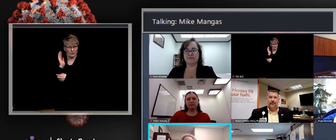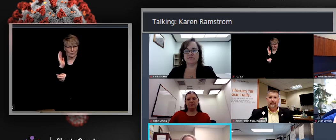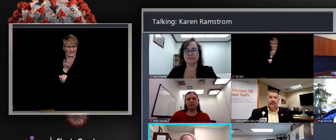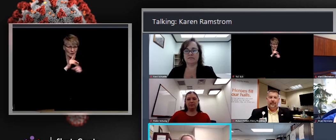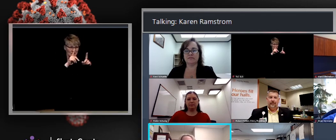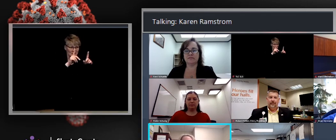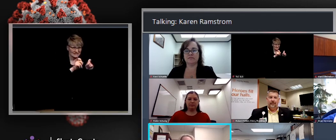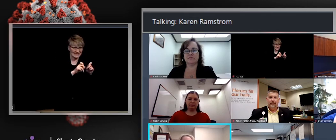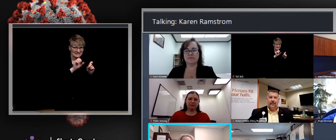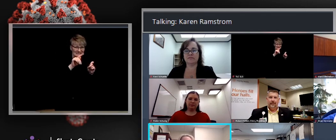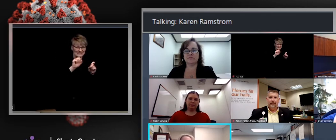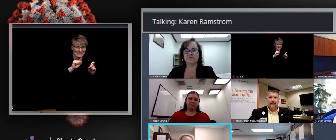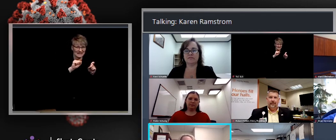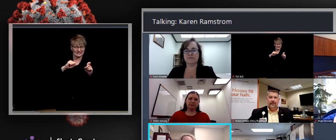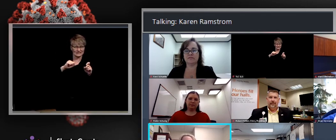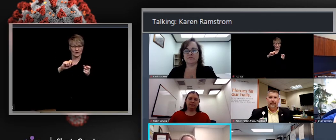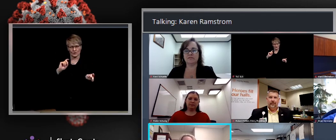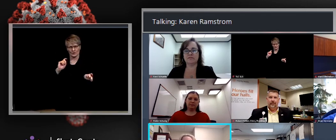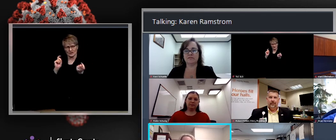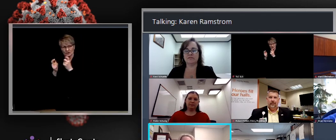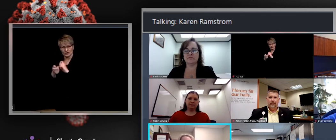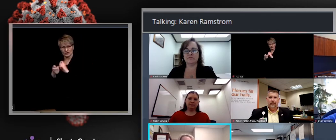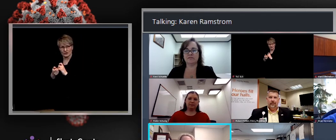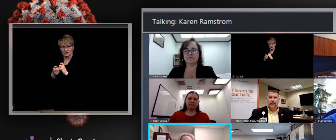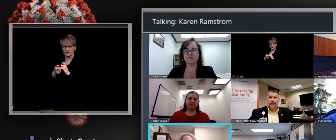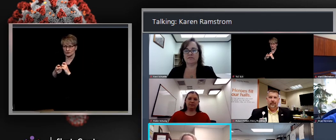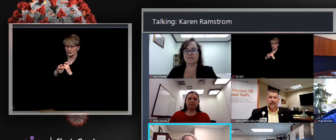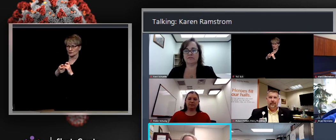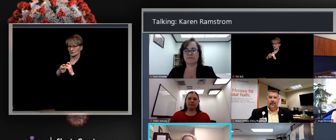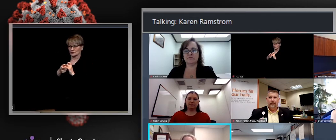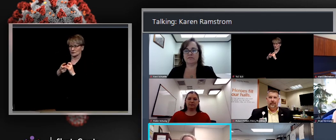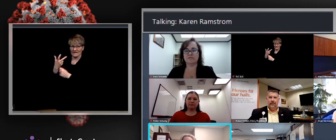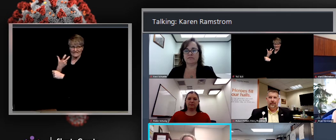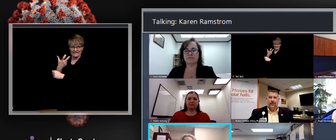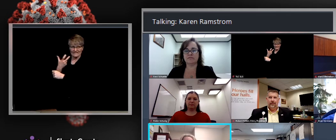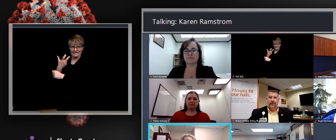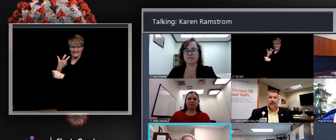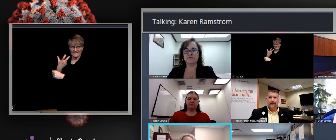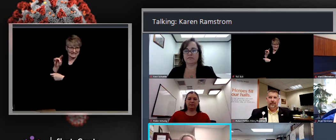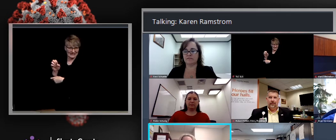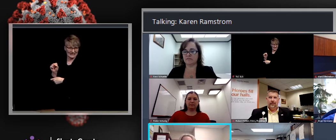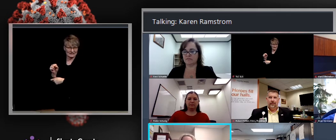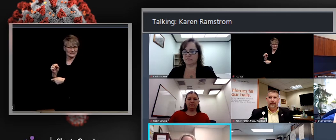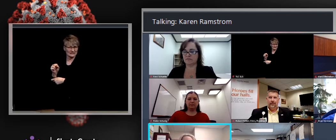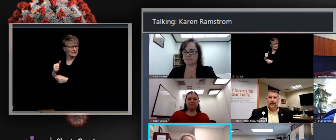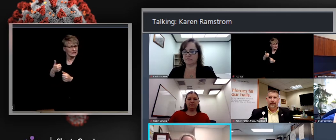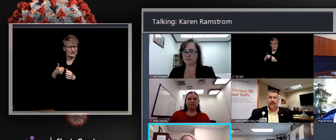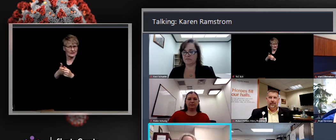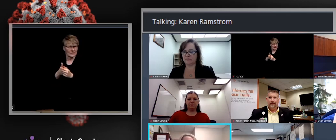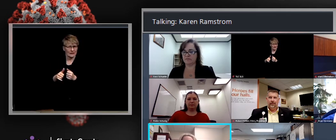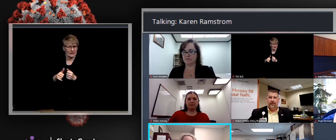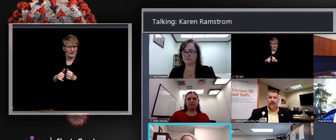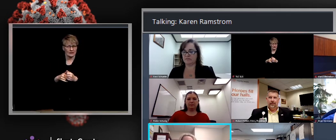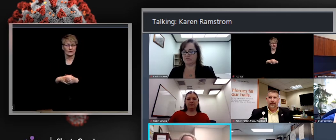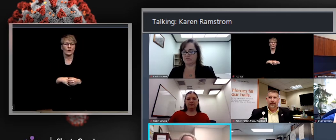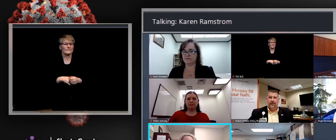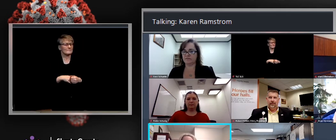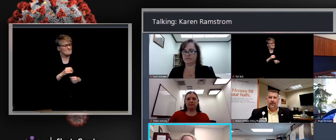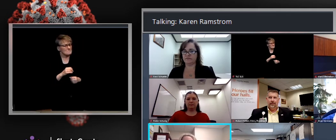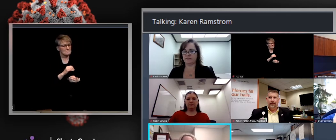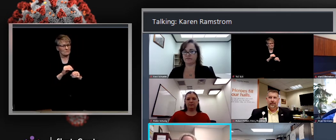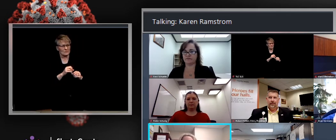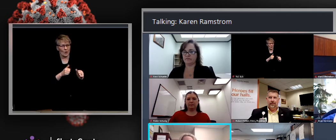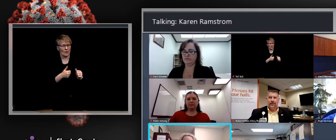No, sorry. don't have an update. We're hoping, um, to turn one of our testing sites into a vaccine clinic, as we've shared before.